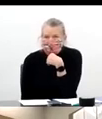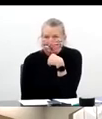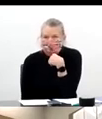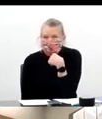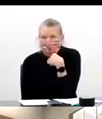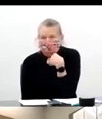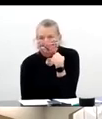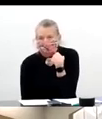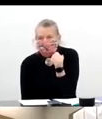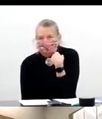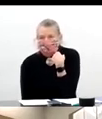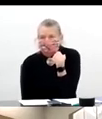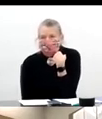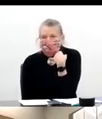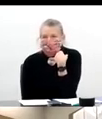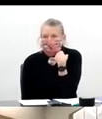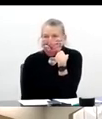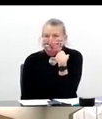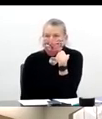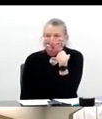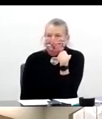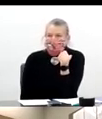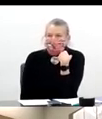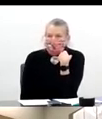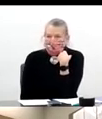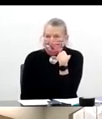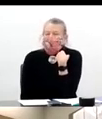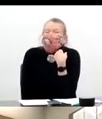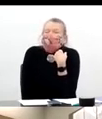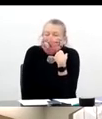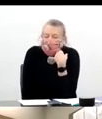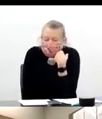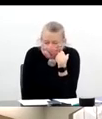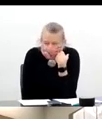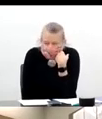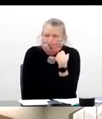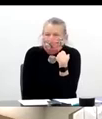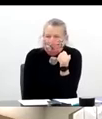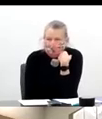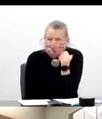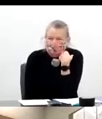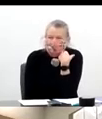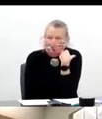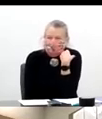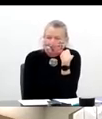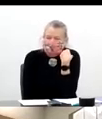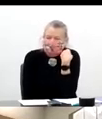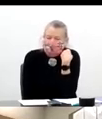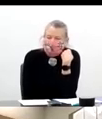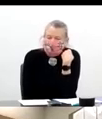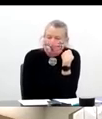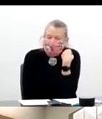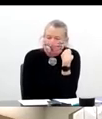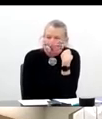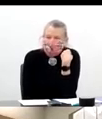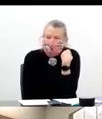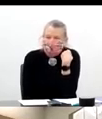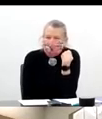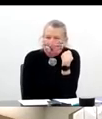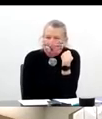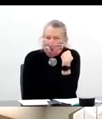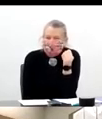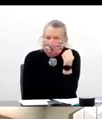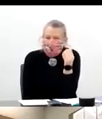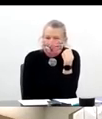Clay a lot. I think I've heard him talk two hours, by the way. So, but it's an experience,